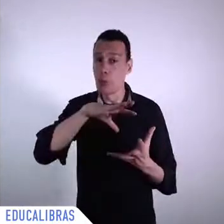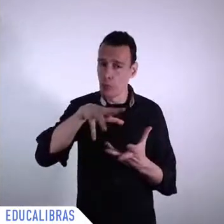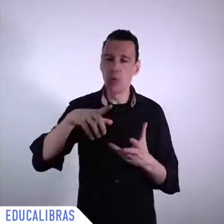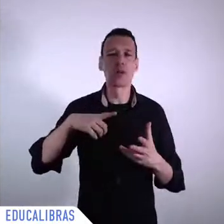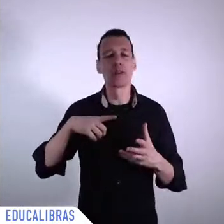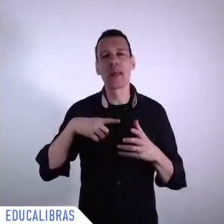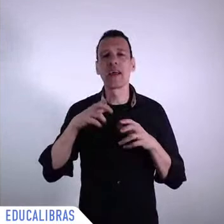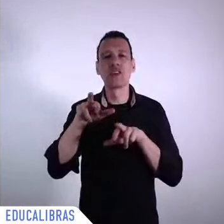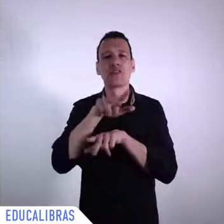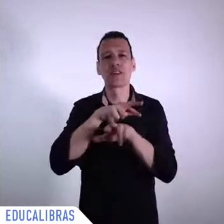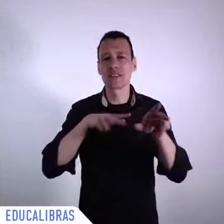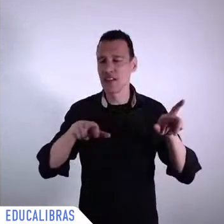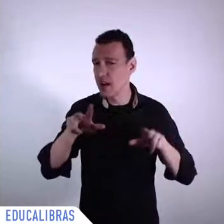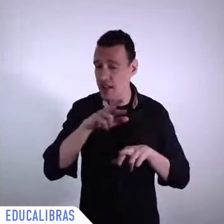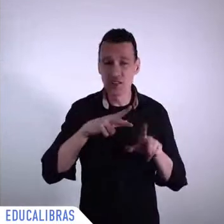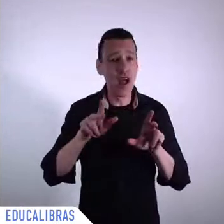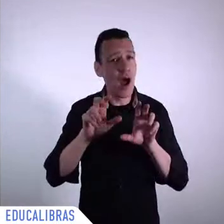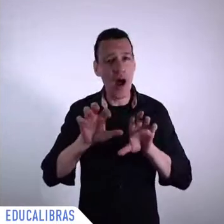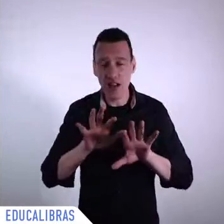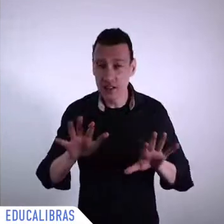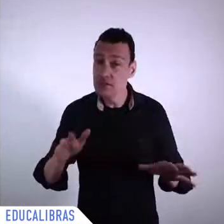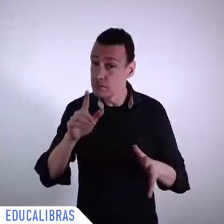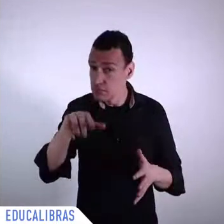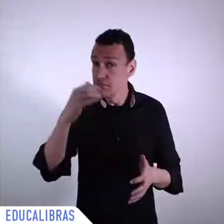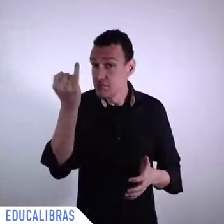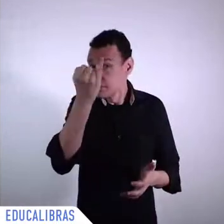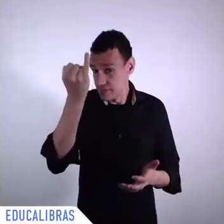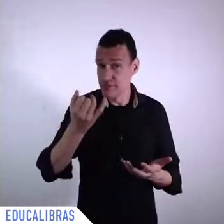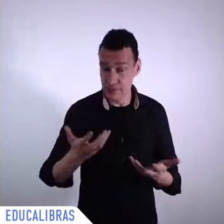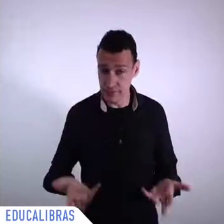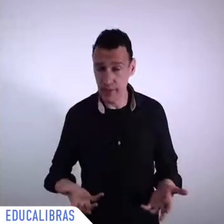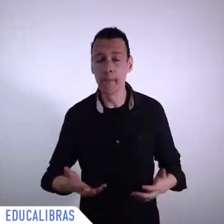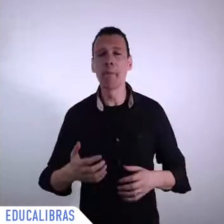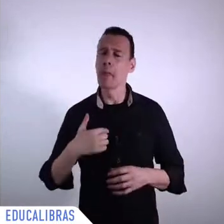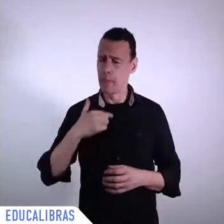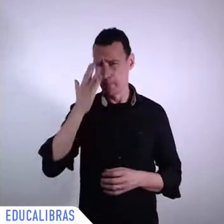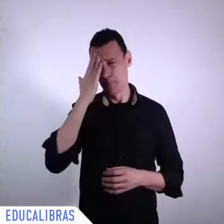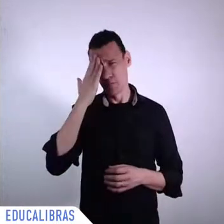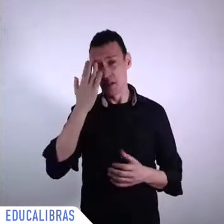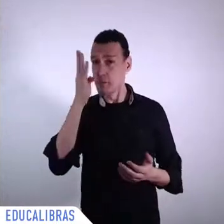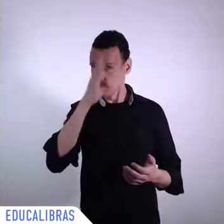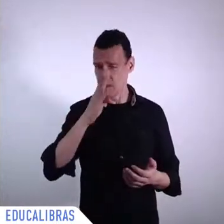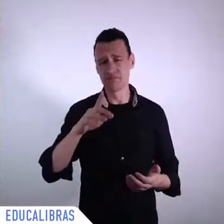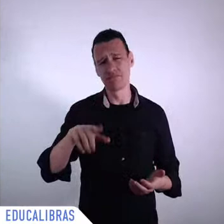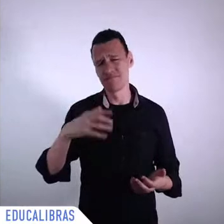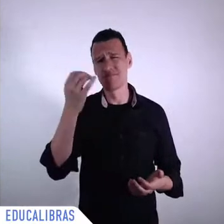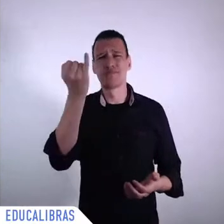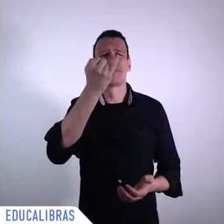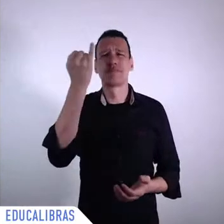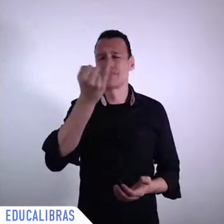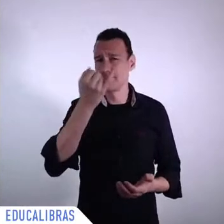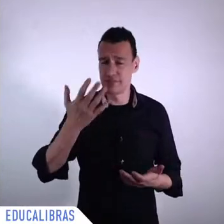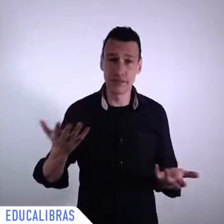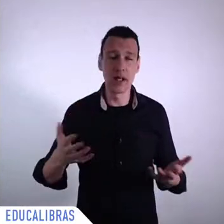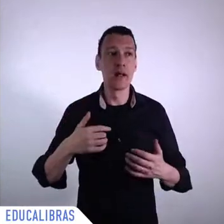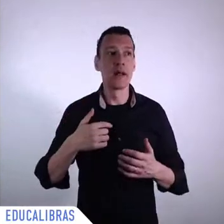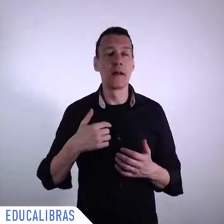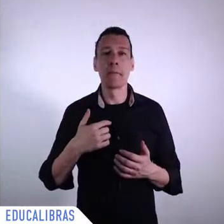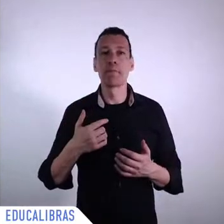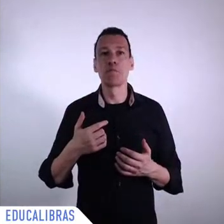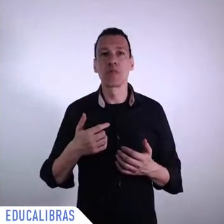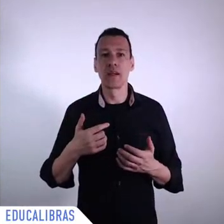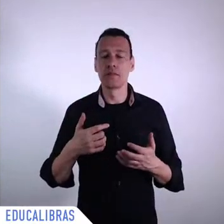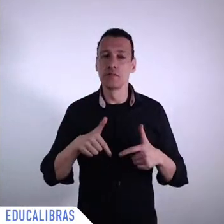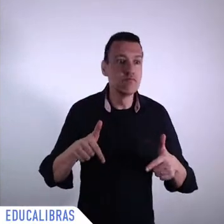was also part of the I believe it was the initiative once again of Celso because it was